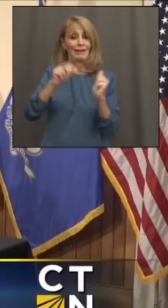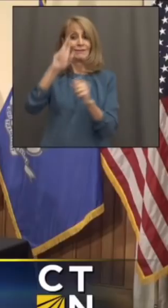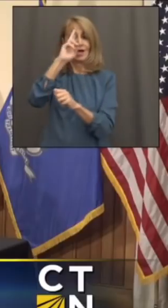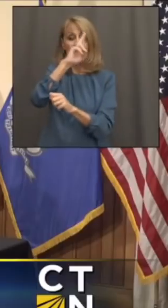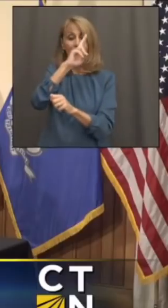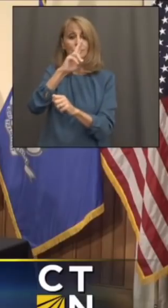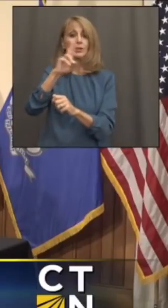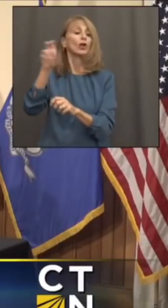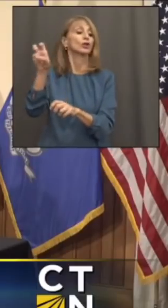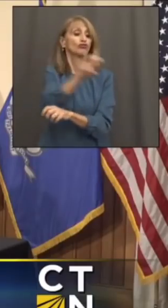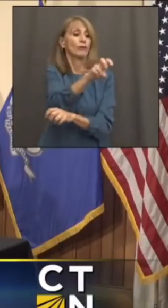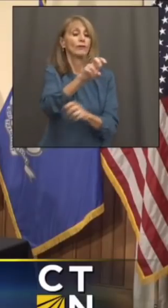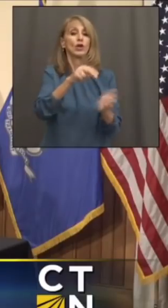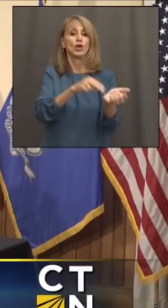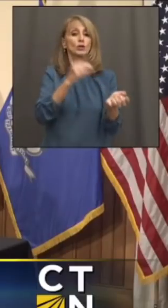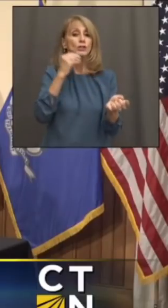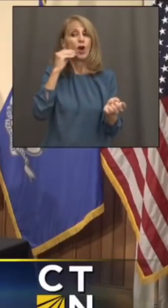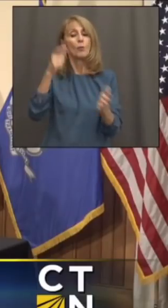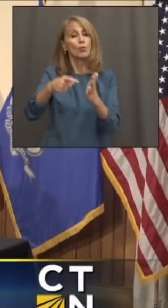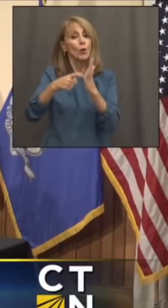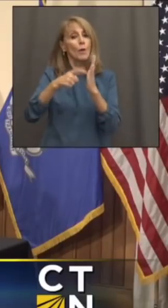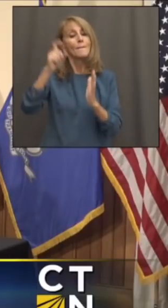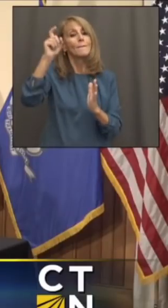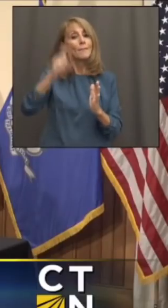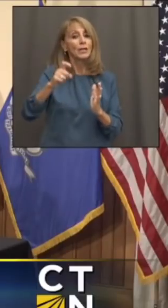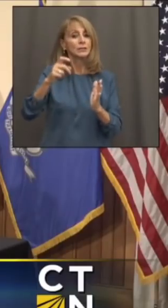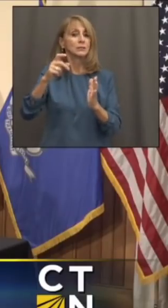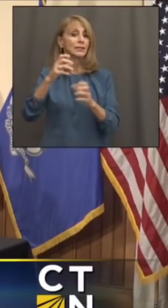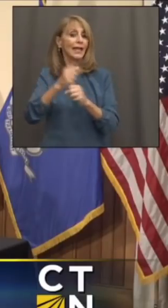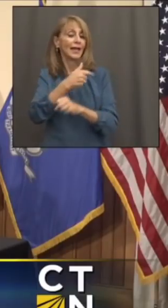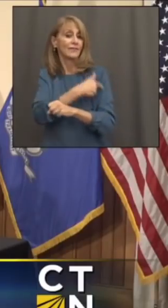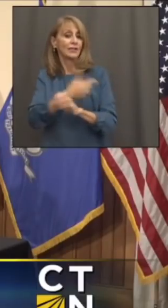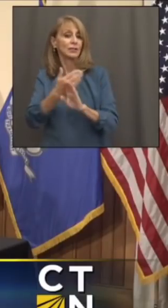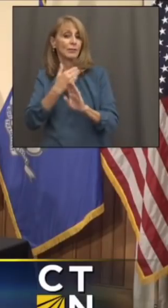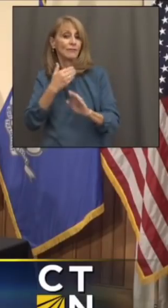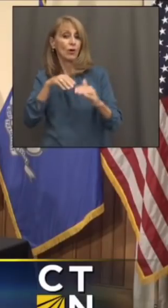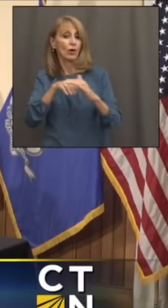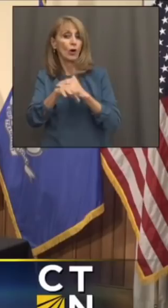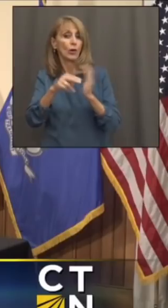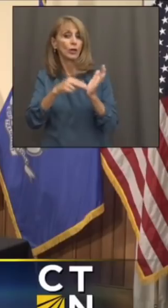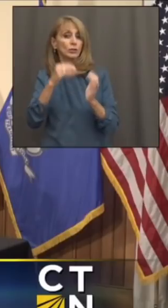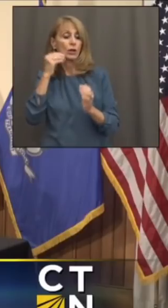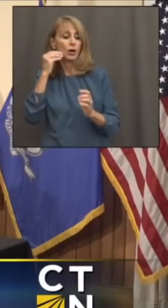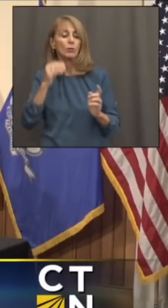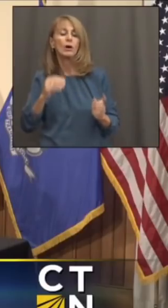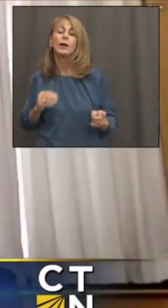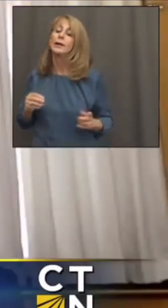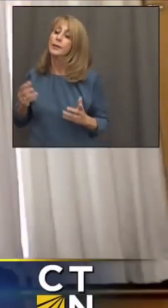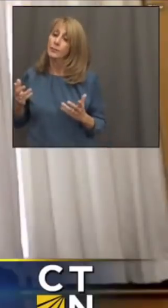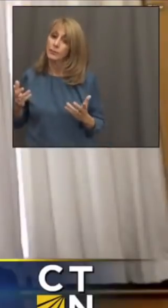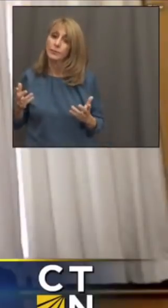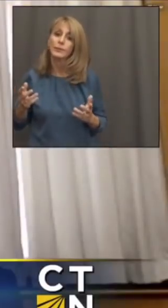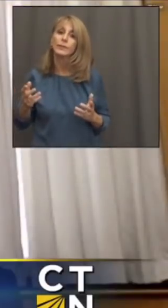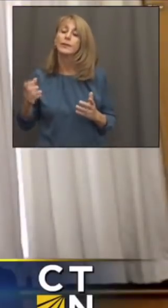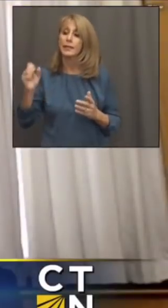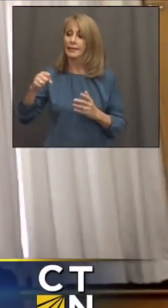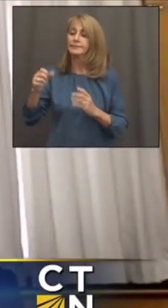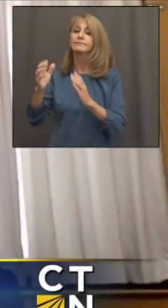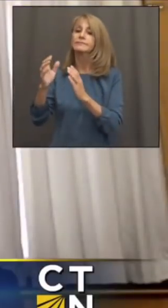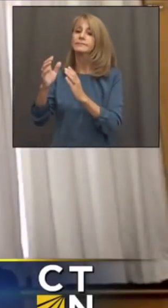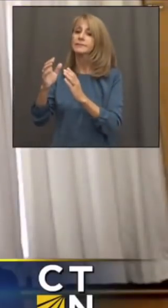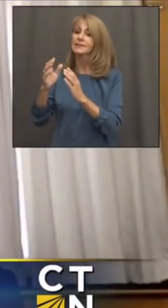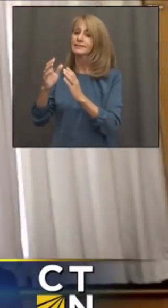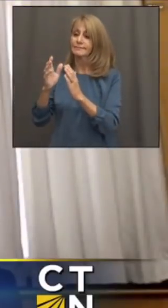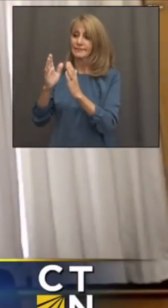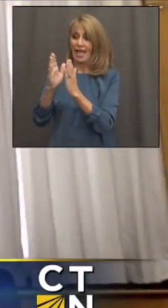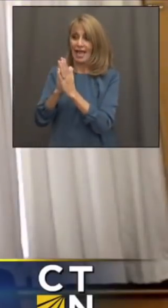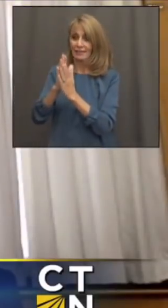hospital to a nursing home to be vaccinated before they go? They have asked, uh, hospitals to do that. And I,